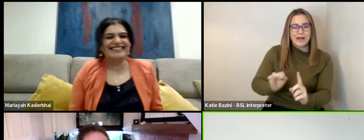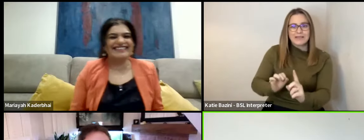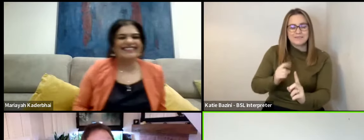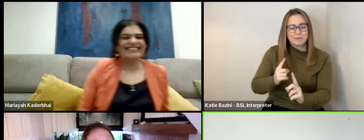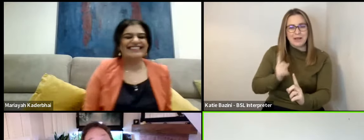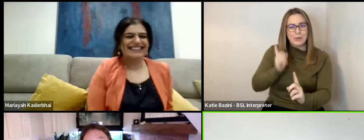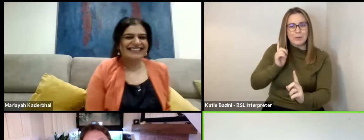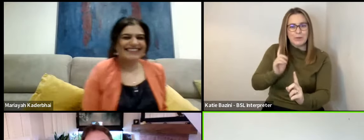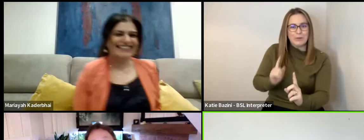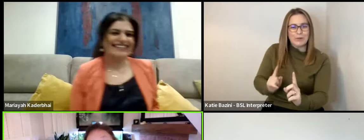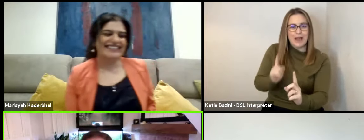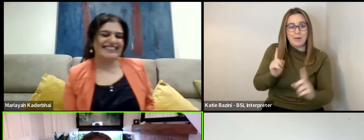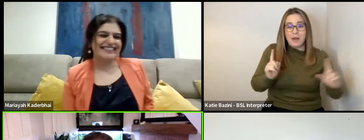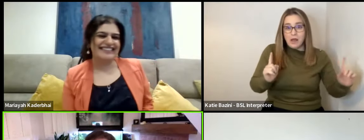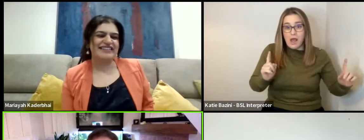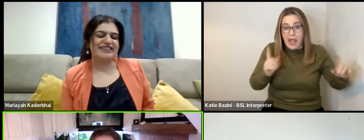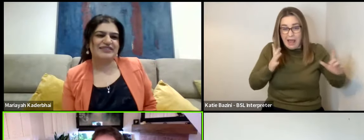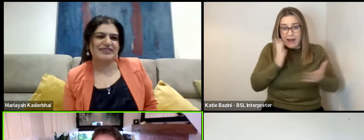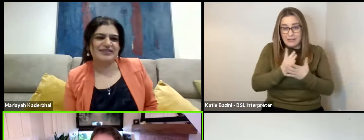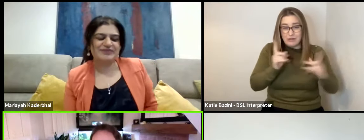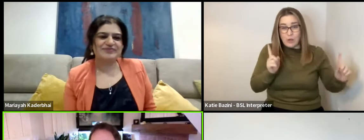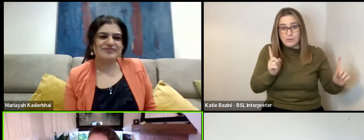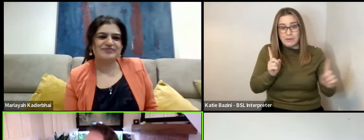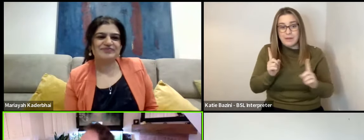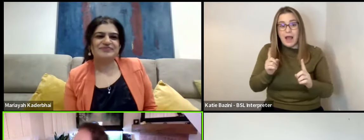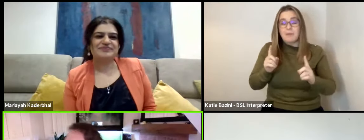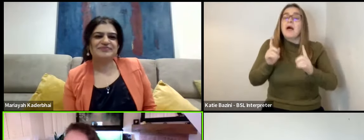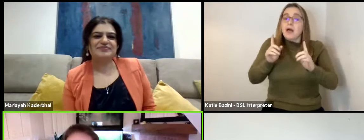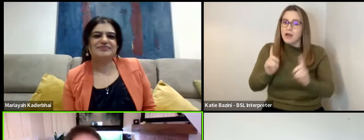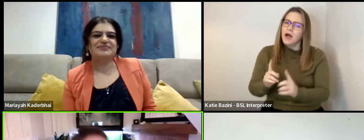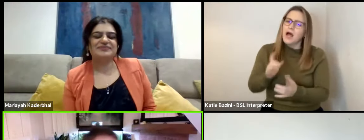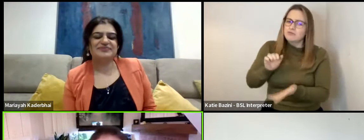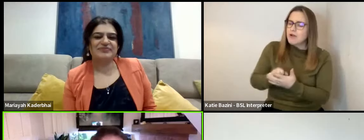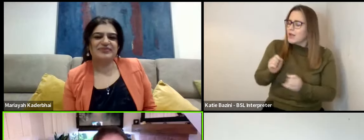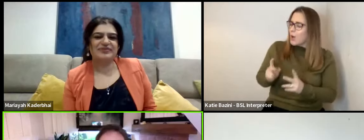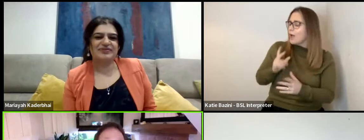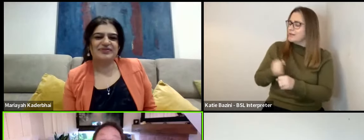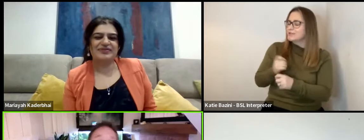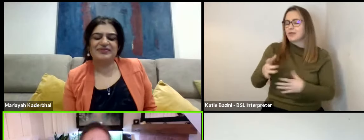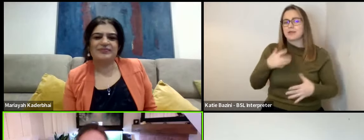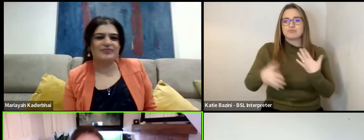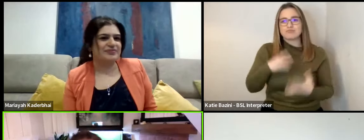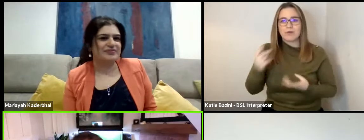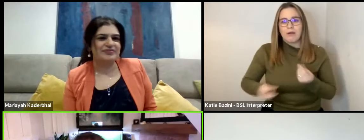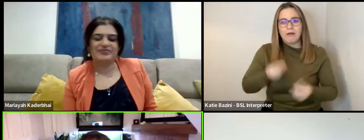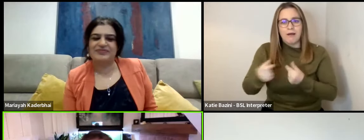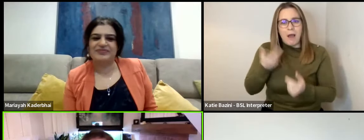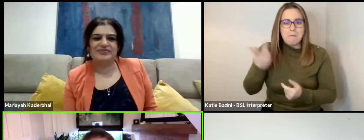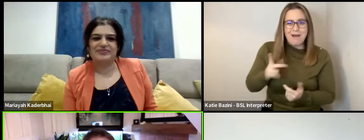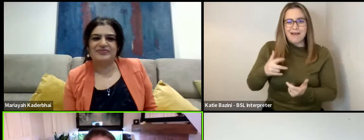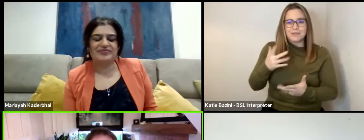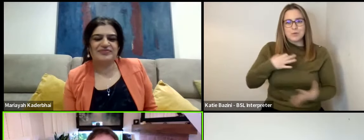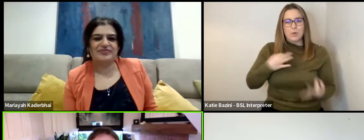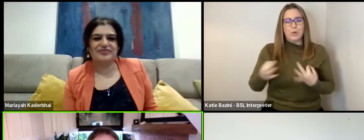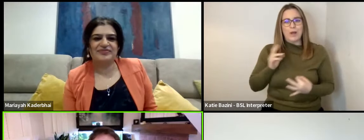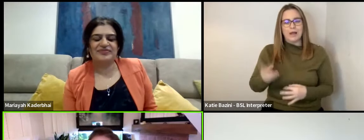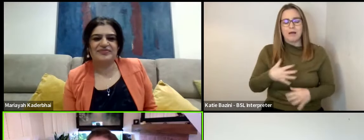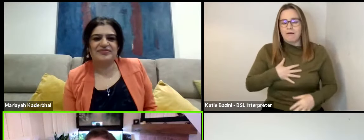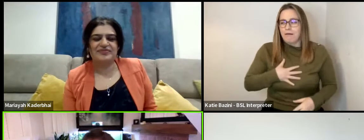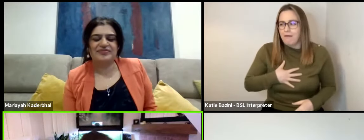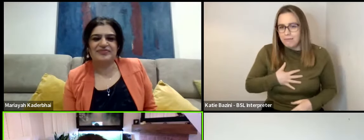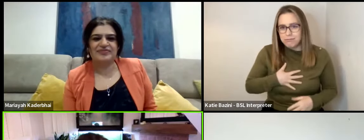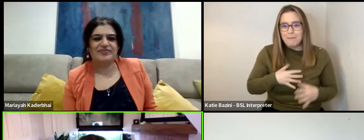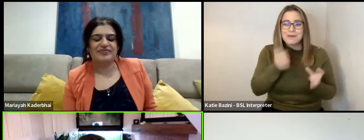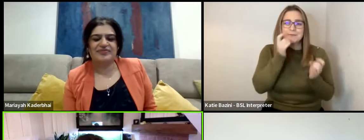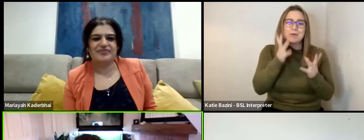as he comes, just as he goes past me, I'm like, right, okay, we need to do the thing. And then you're straight back into it again. Do you know what I mean? It was a